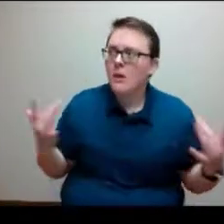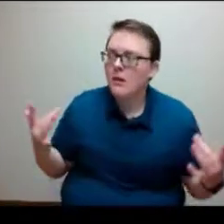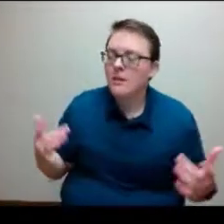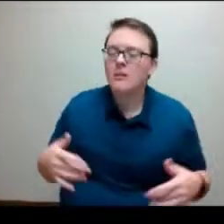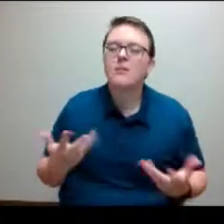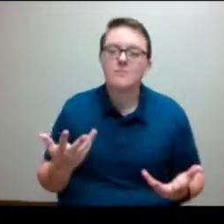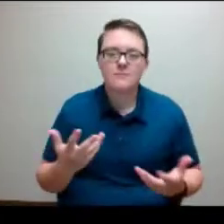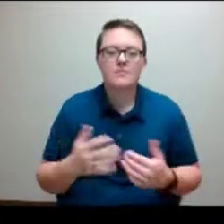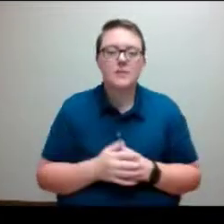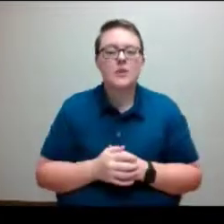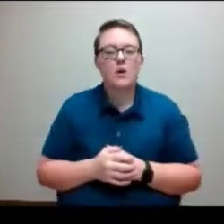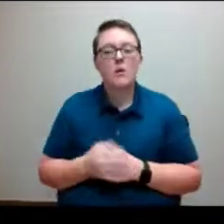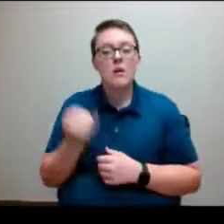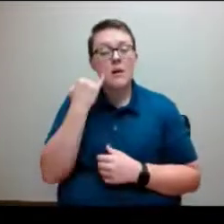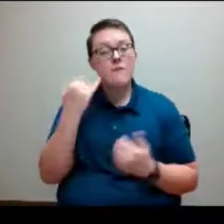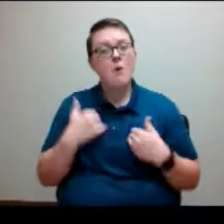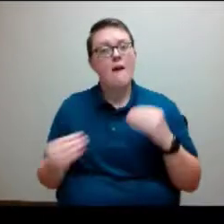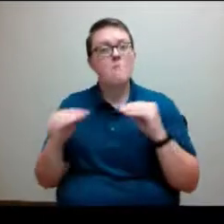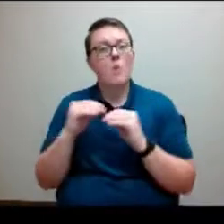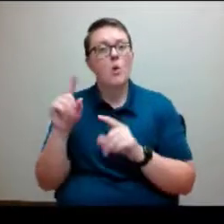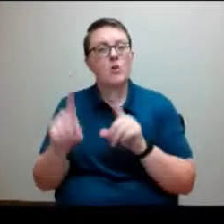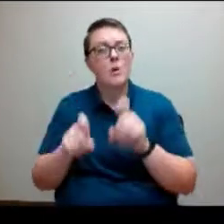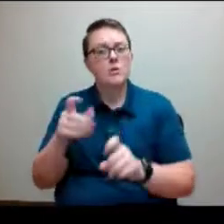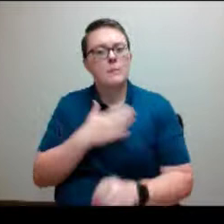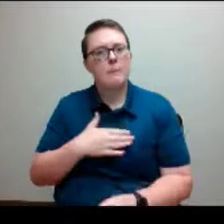question there and we will get it addressed.